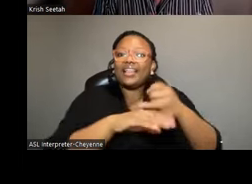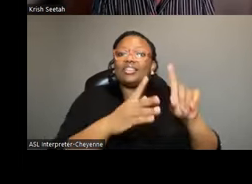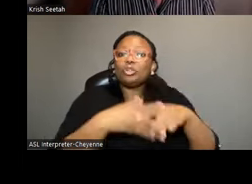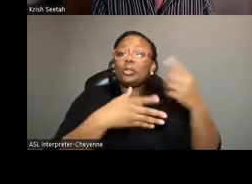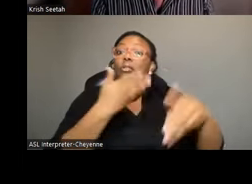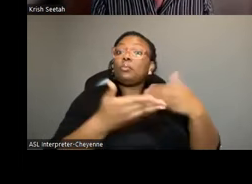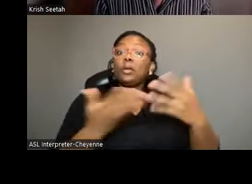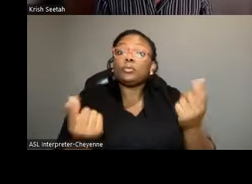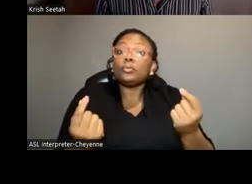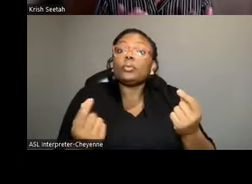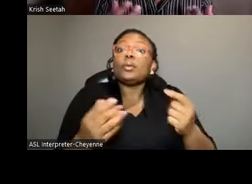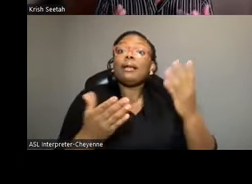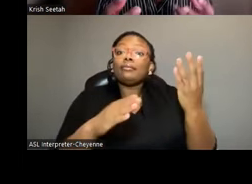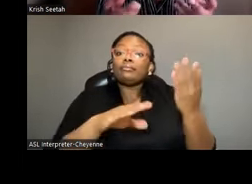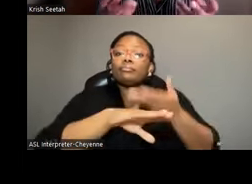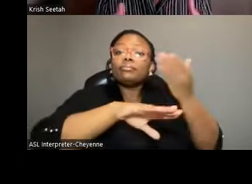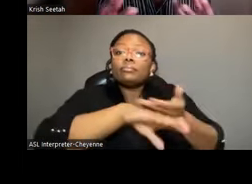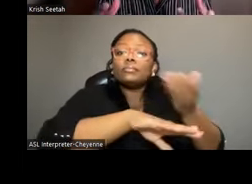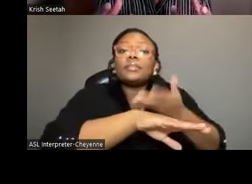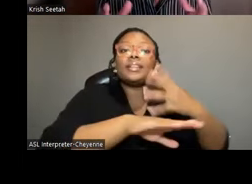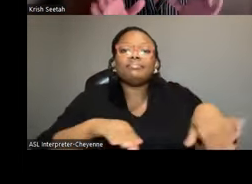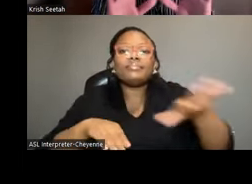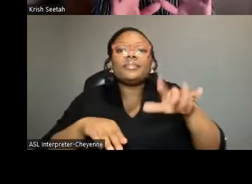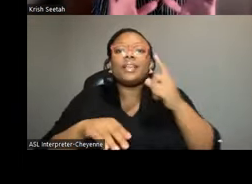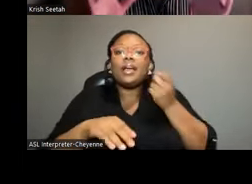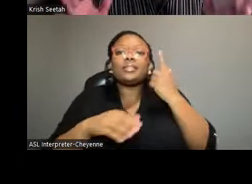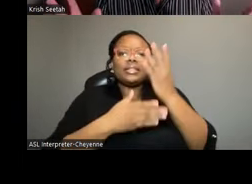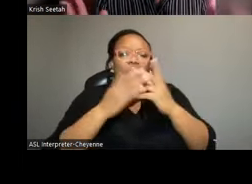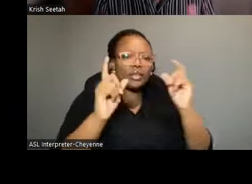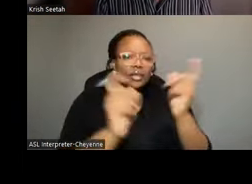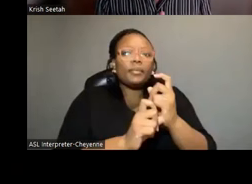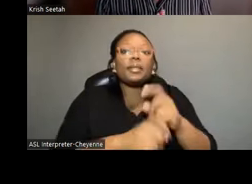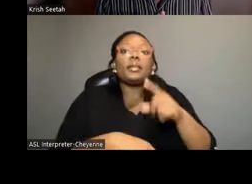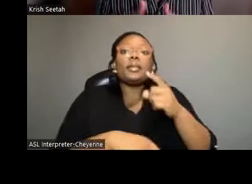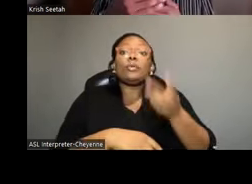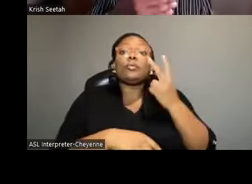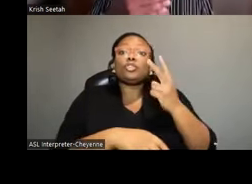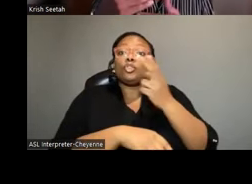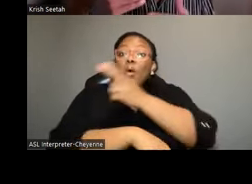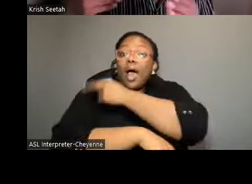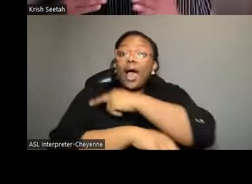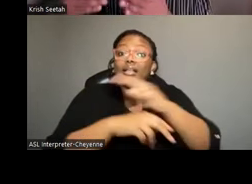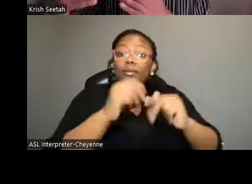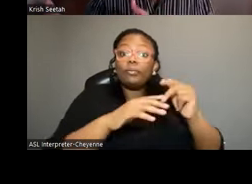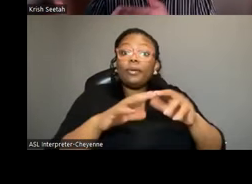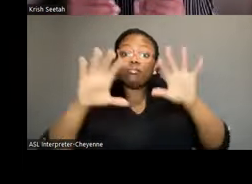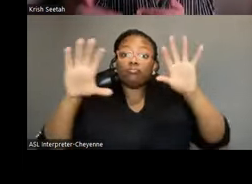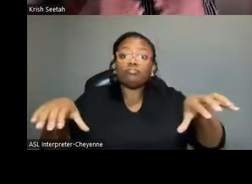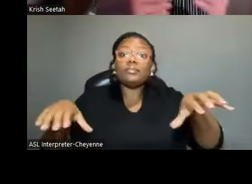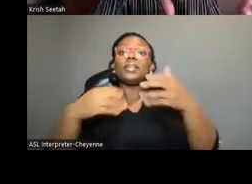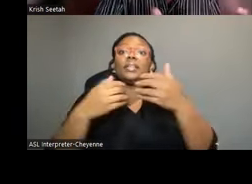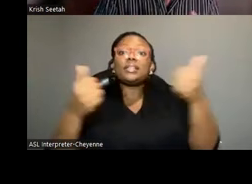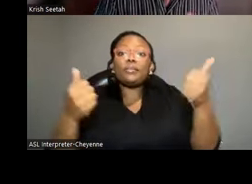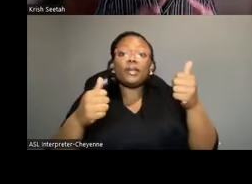process of clearing this site and understanding some of the complexity. There were two hospital blocks here. There were separations of the Europeans